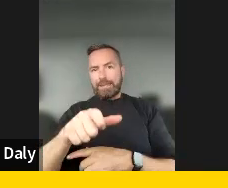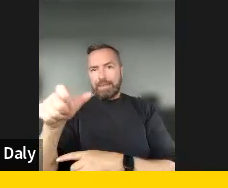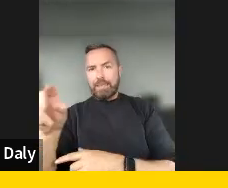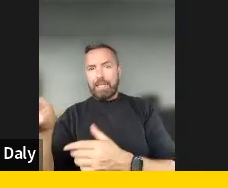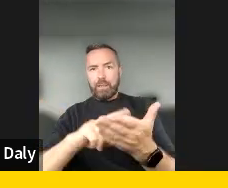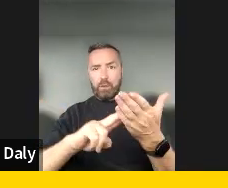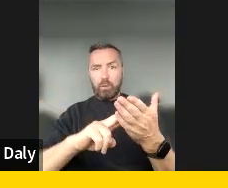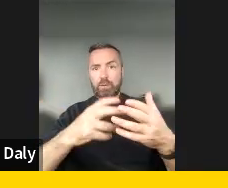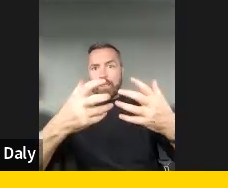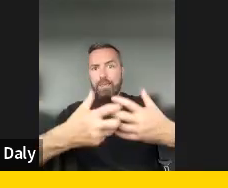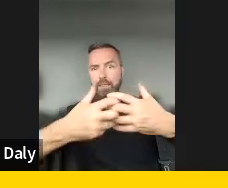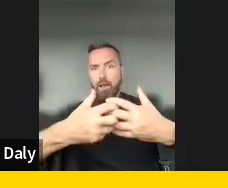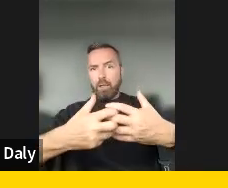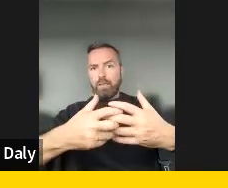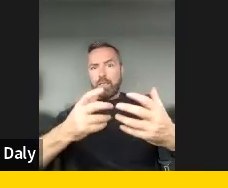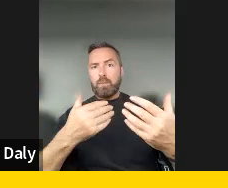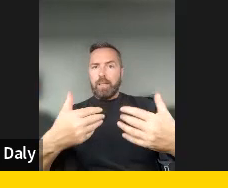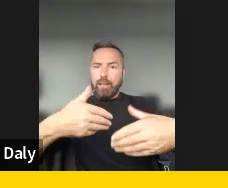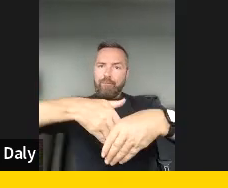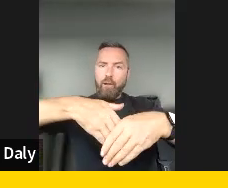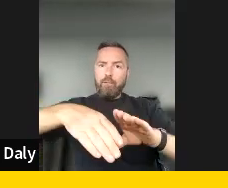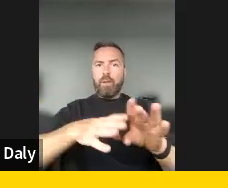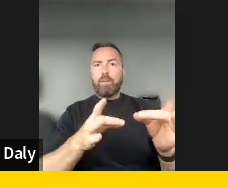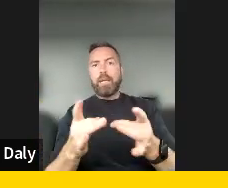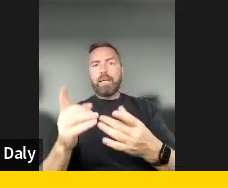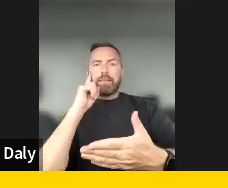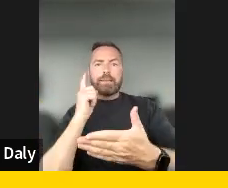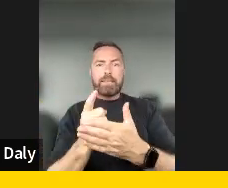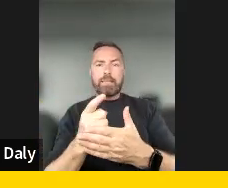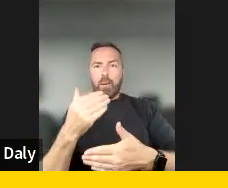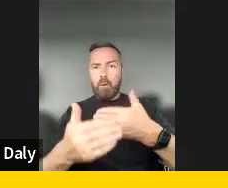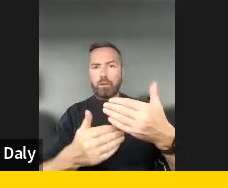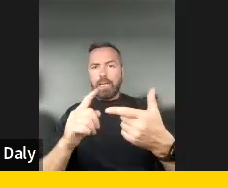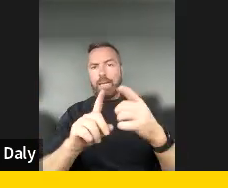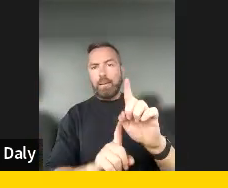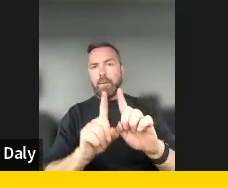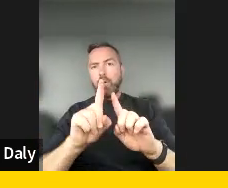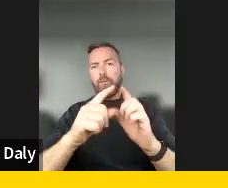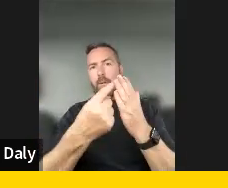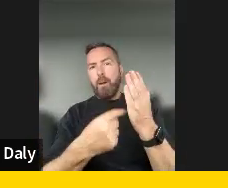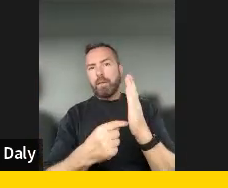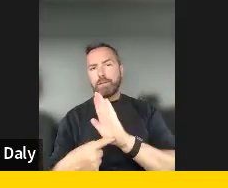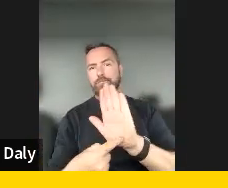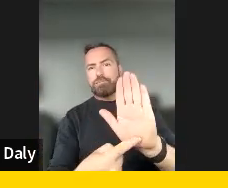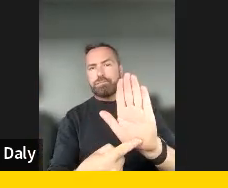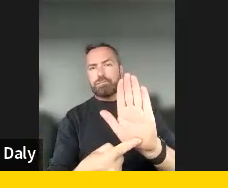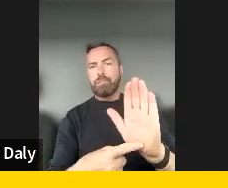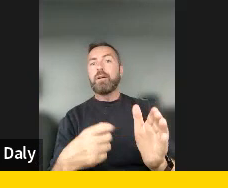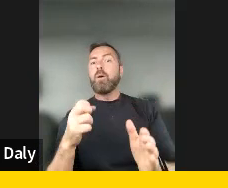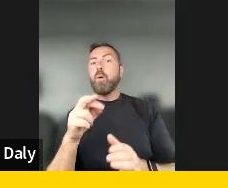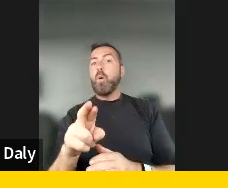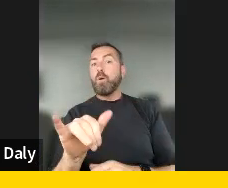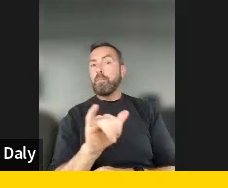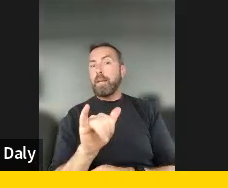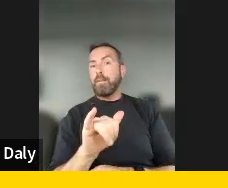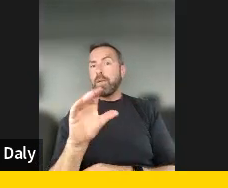to participate in decision-making processes to improve policy outputs or, in the best-case scenario, even co